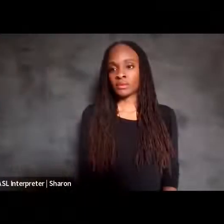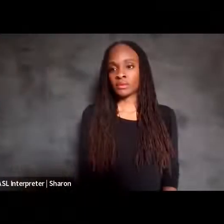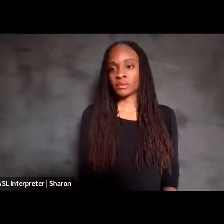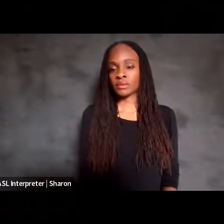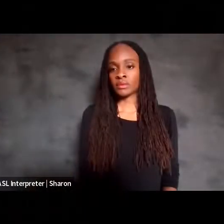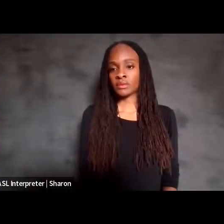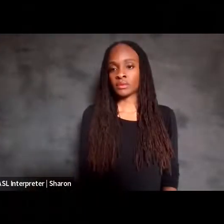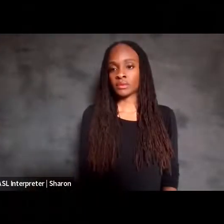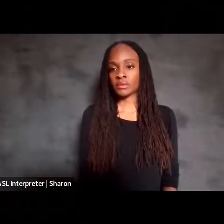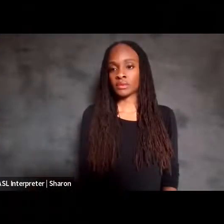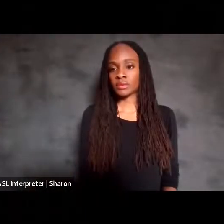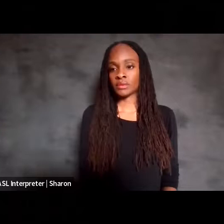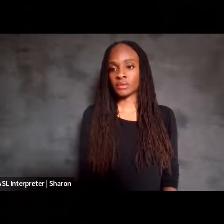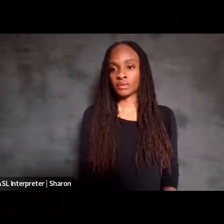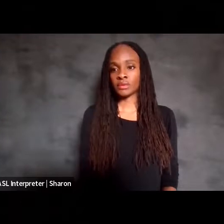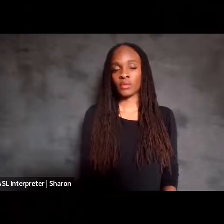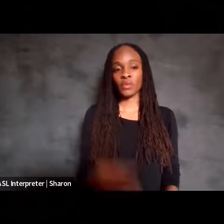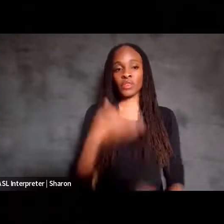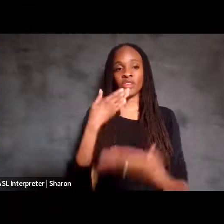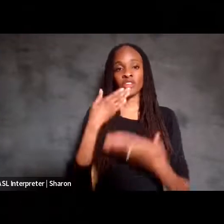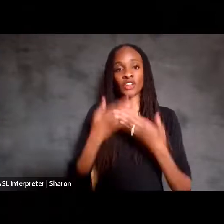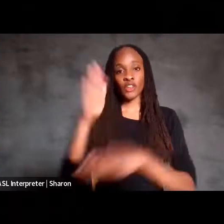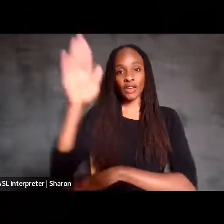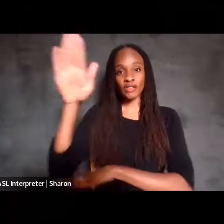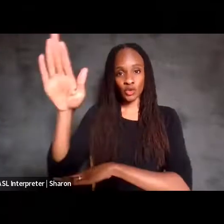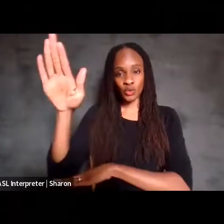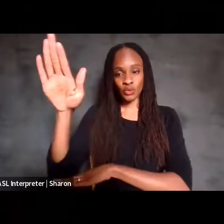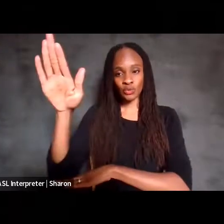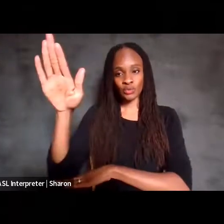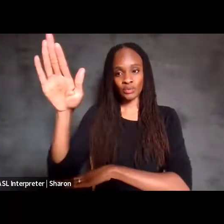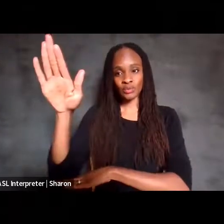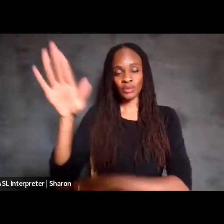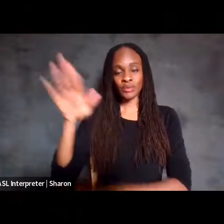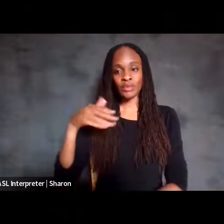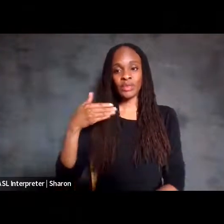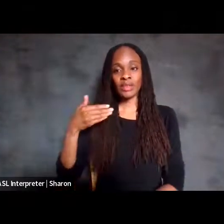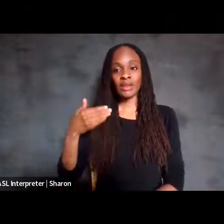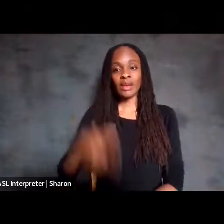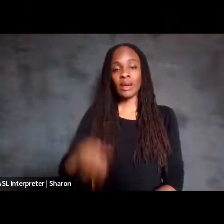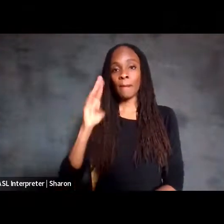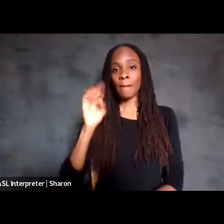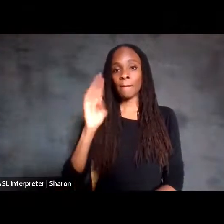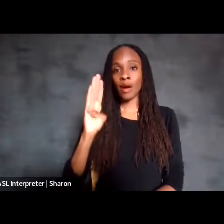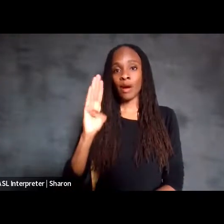Good afternoon. I am Bob Williams.